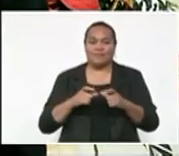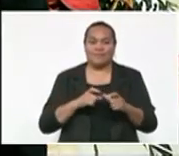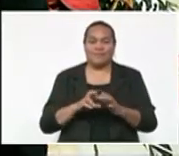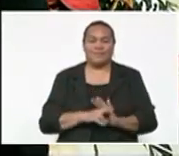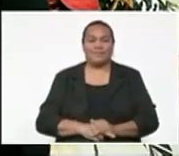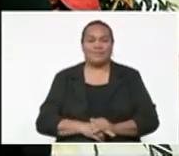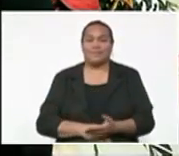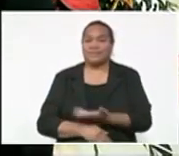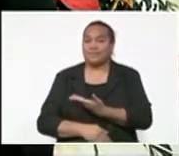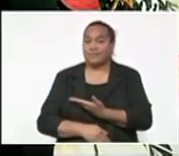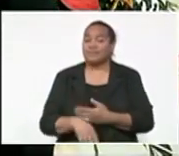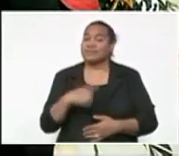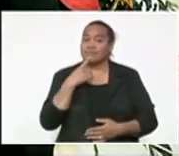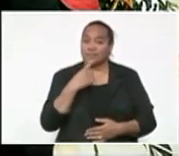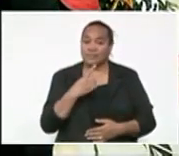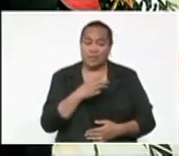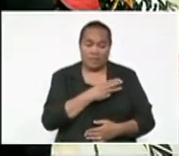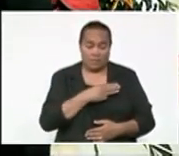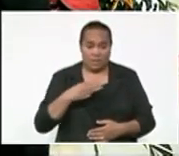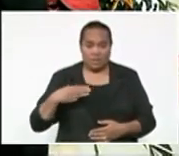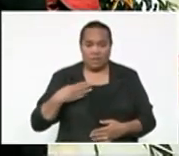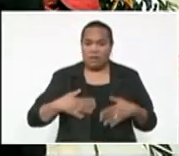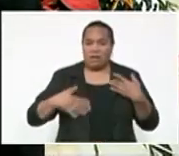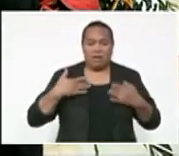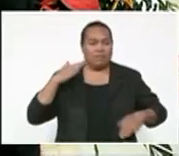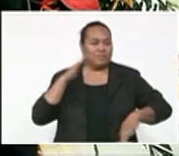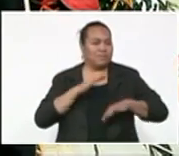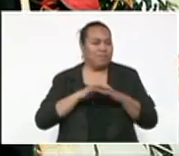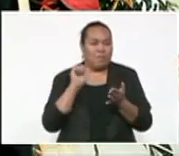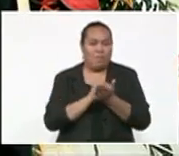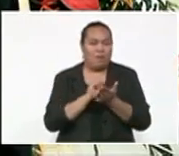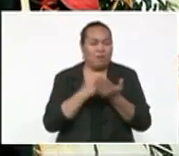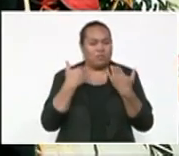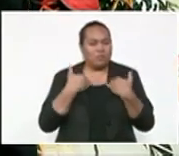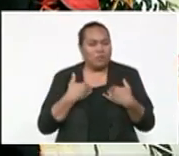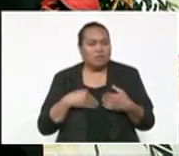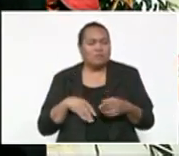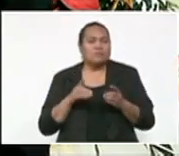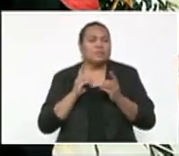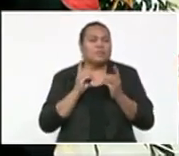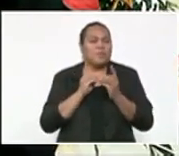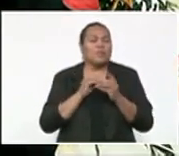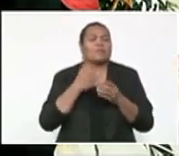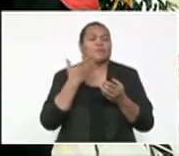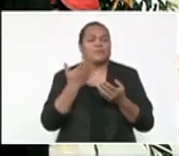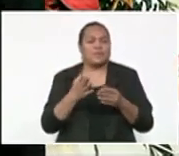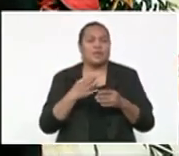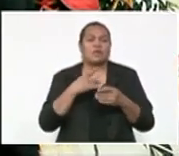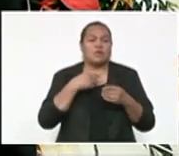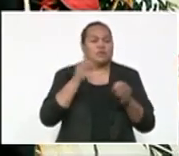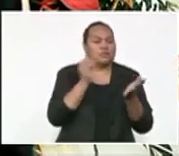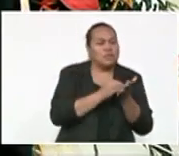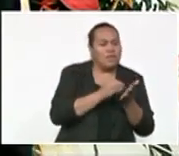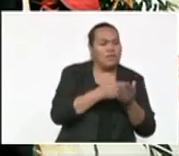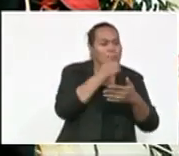Her Majesty lived a full life, a rich life devoted to public service as well as a life shared